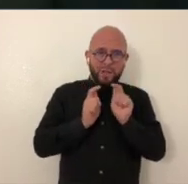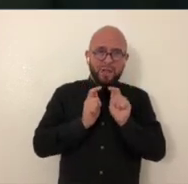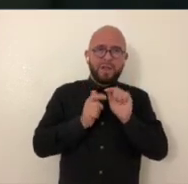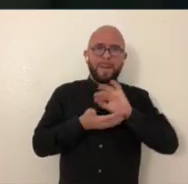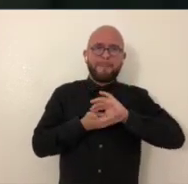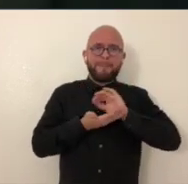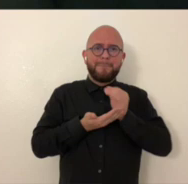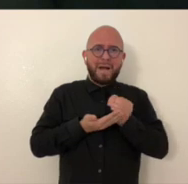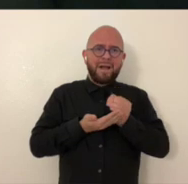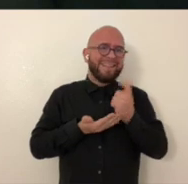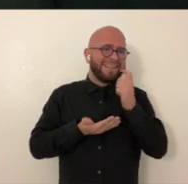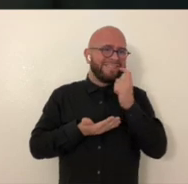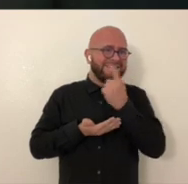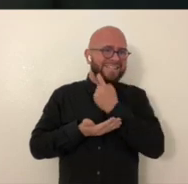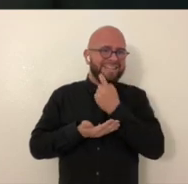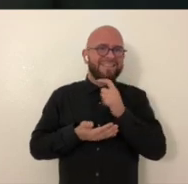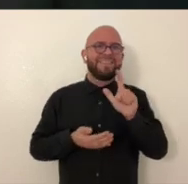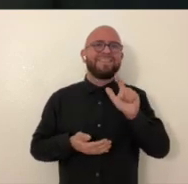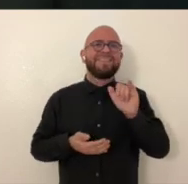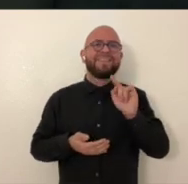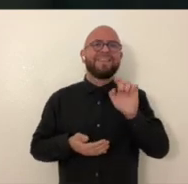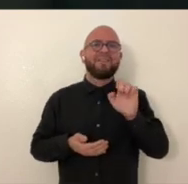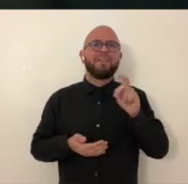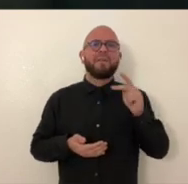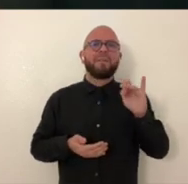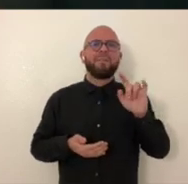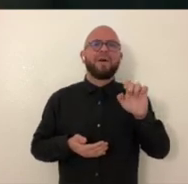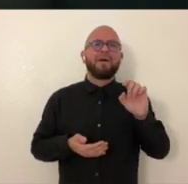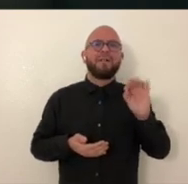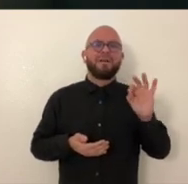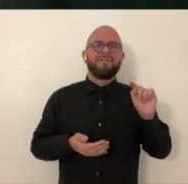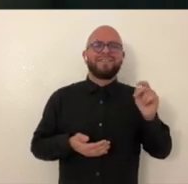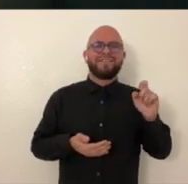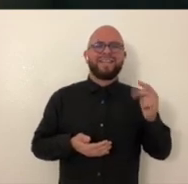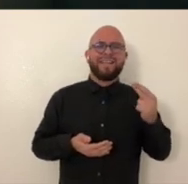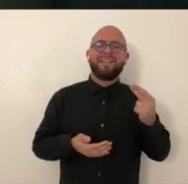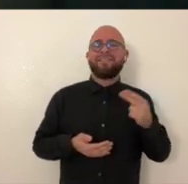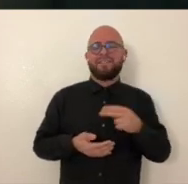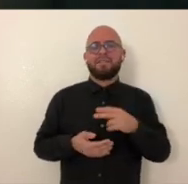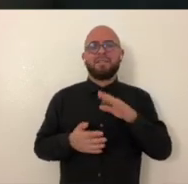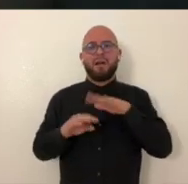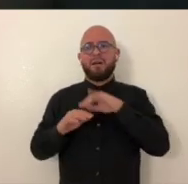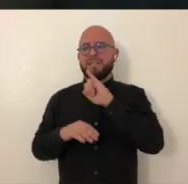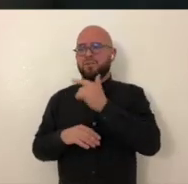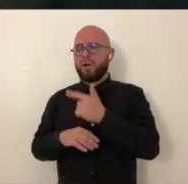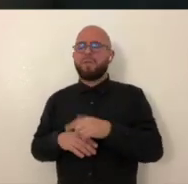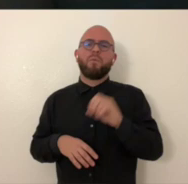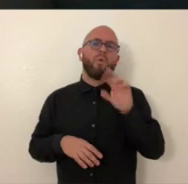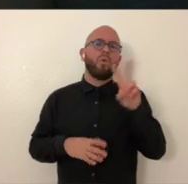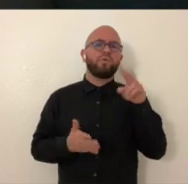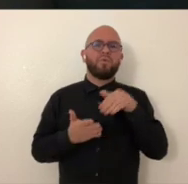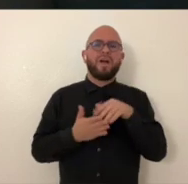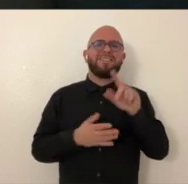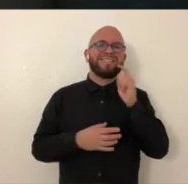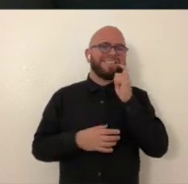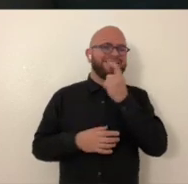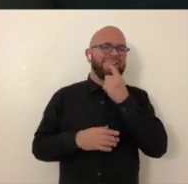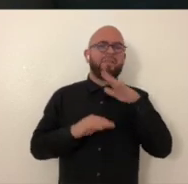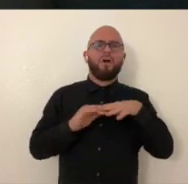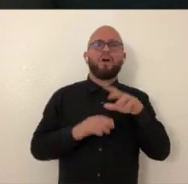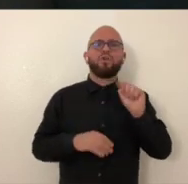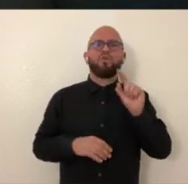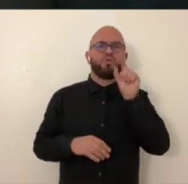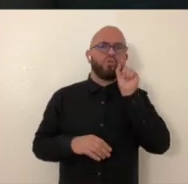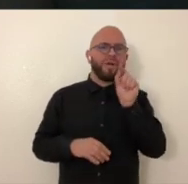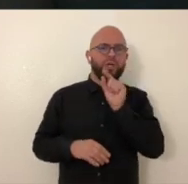little pile of teeth on Instagram or 2000 teeth on Twitter. If